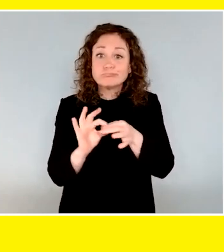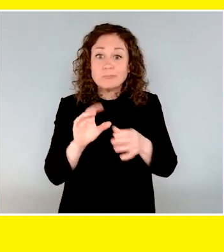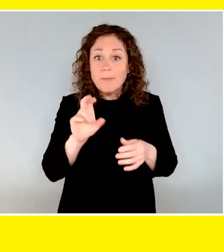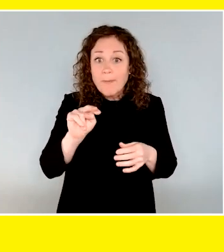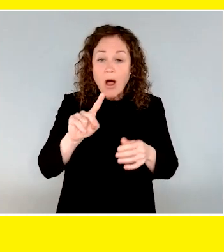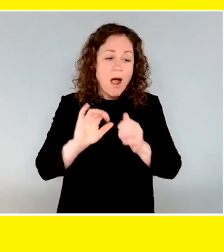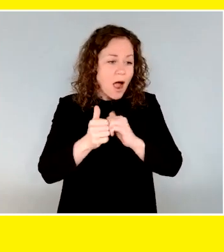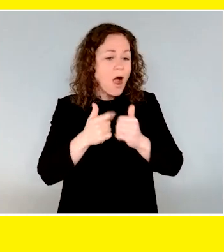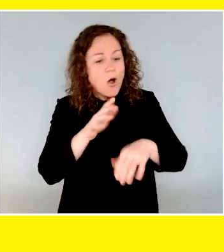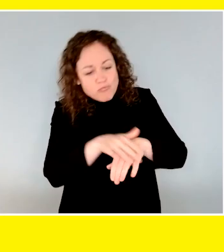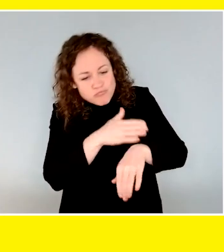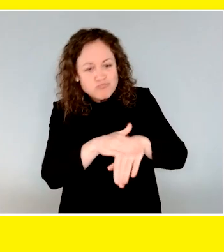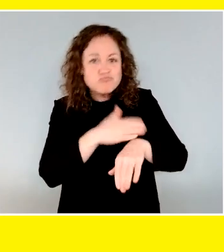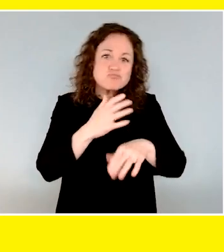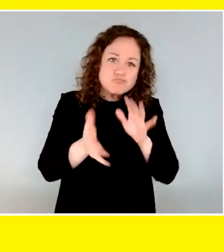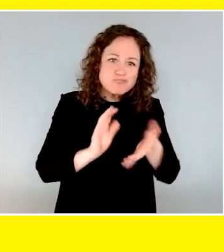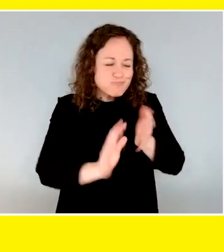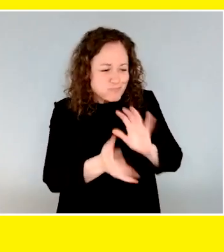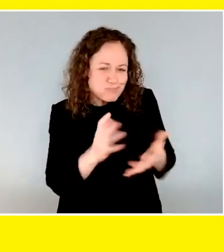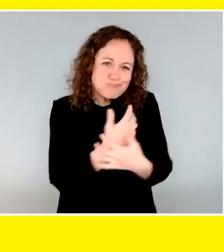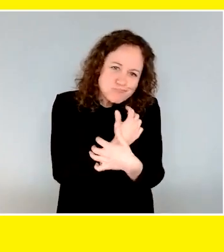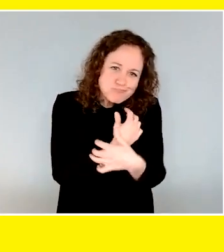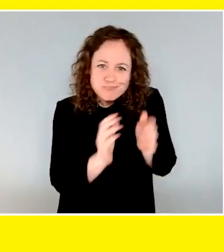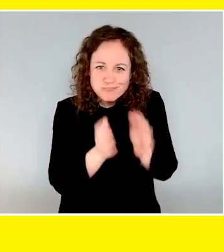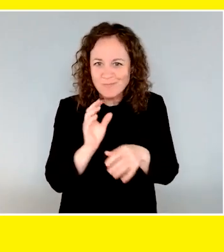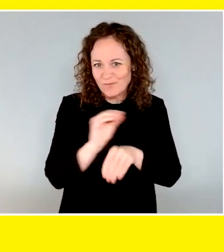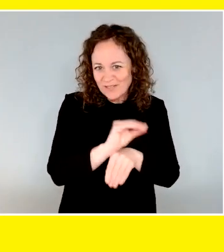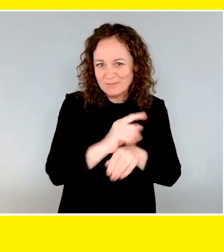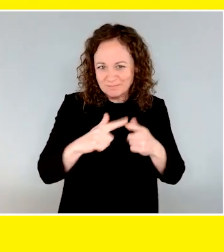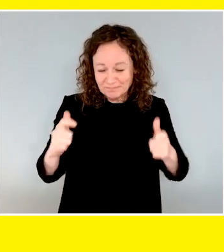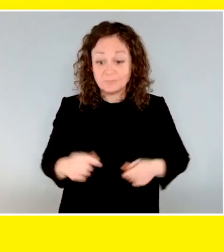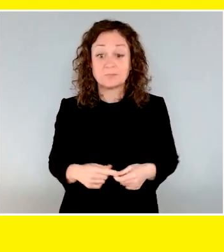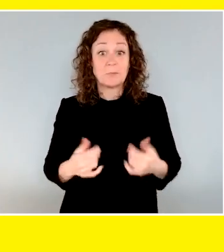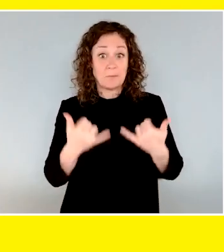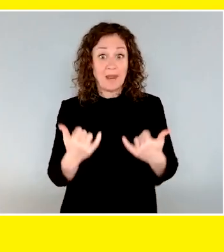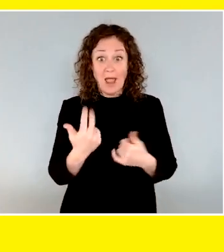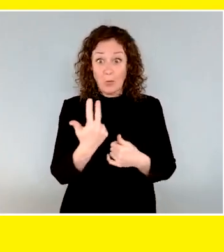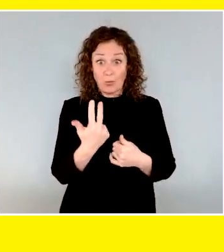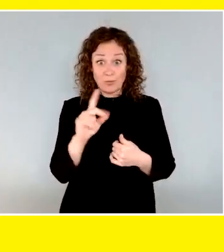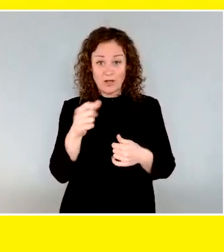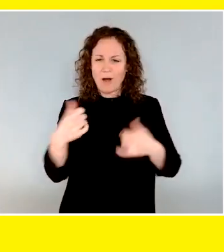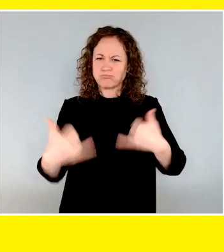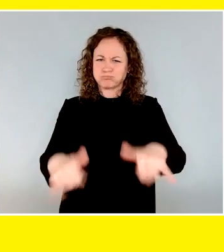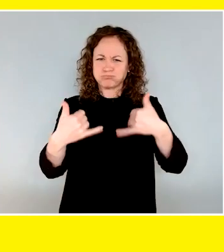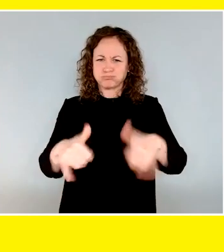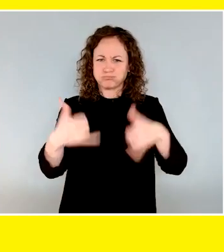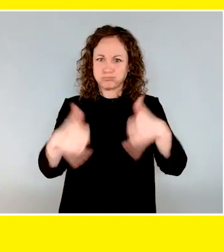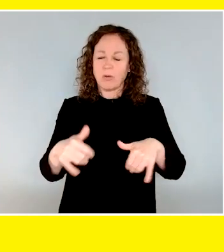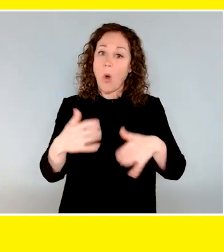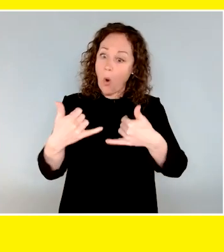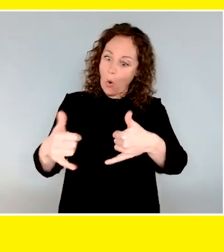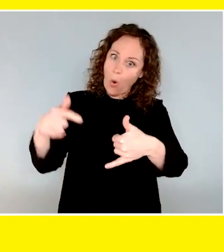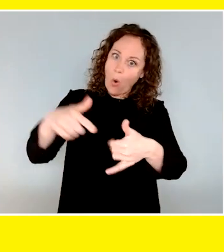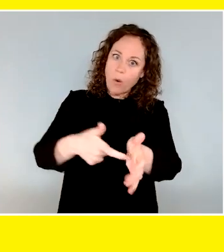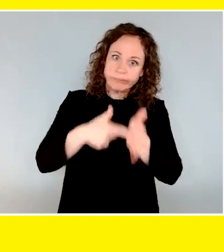and of course, cuddling. Inside a dog pod, three dogs are playing. Playtime is essential to the dog's